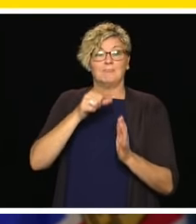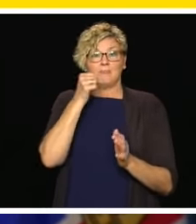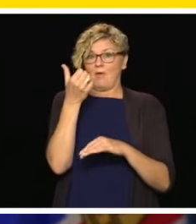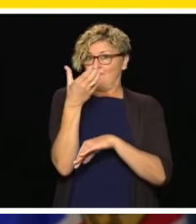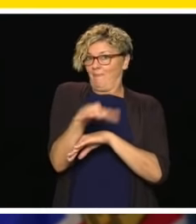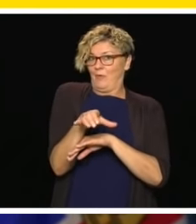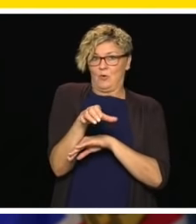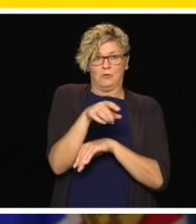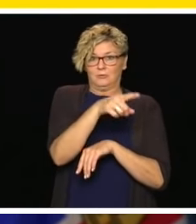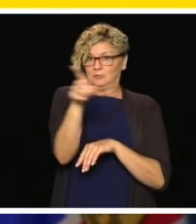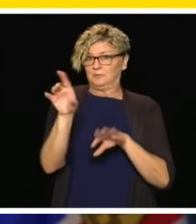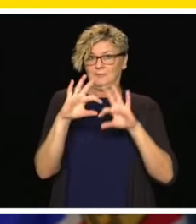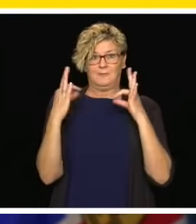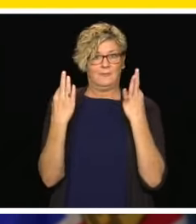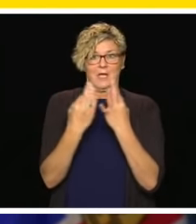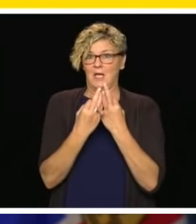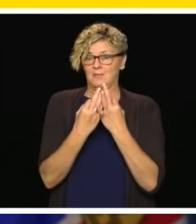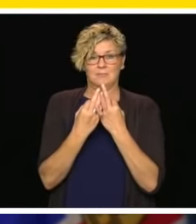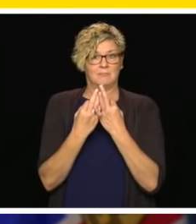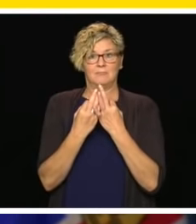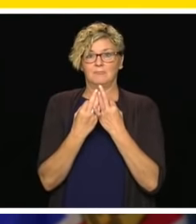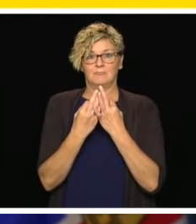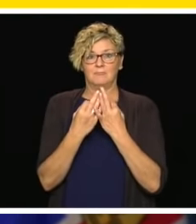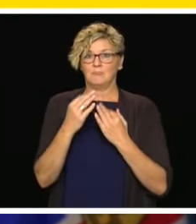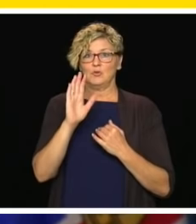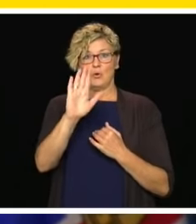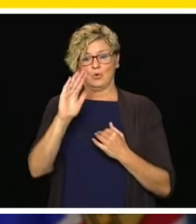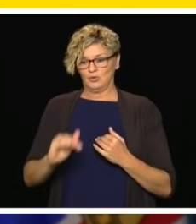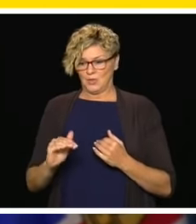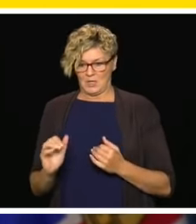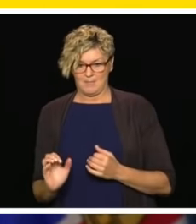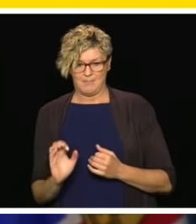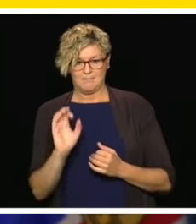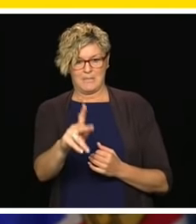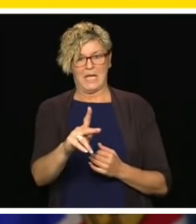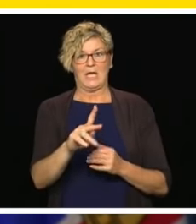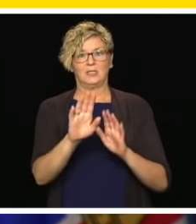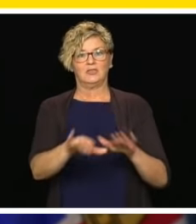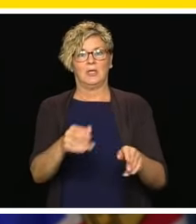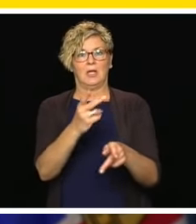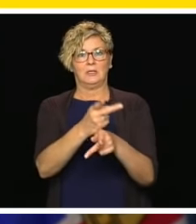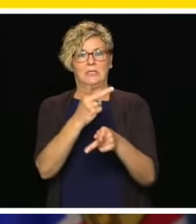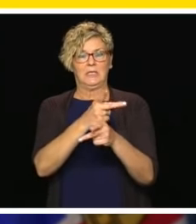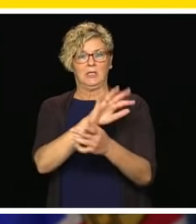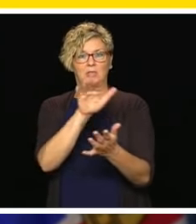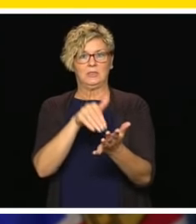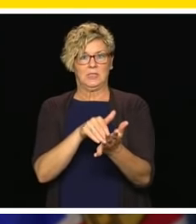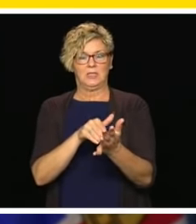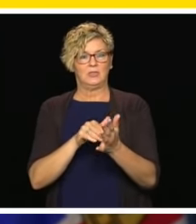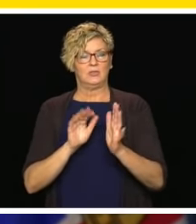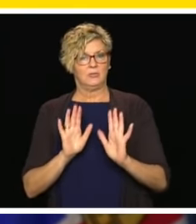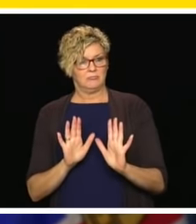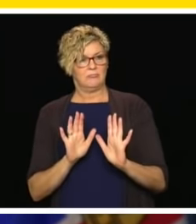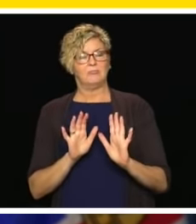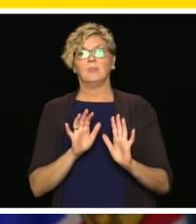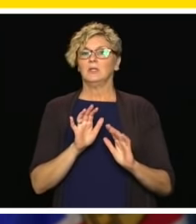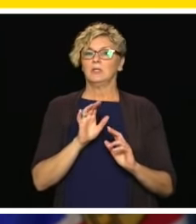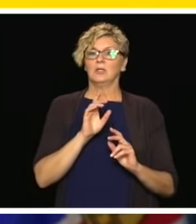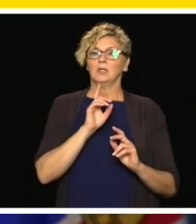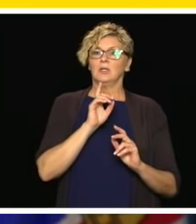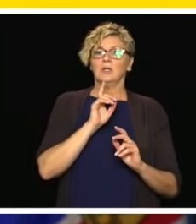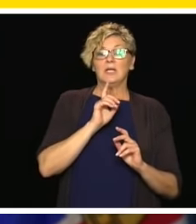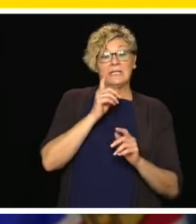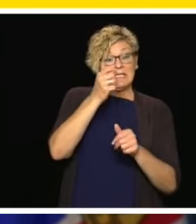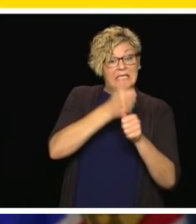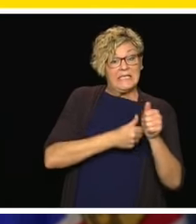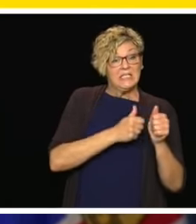It is really up to child care providers to reopen or to return to their more regular capacity, depending on what